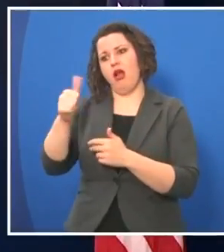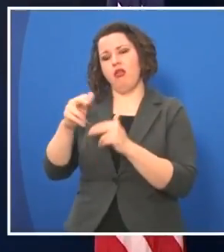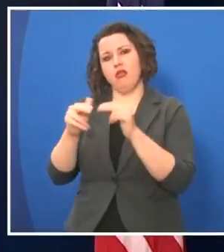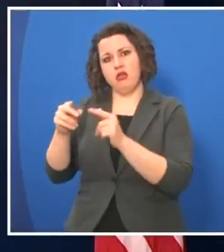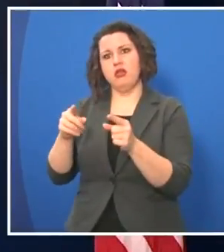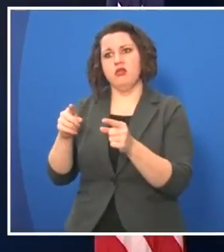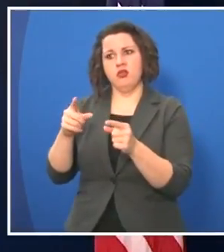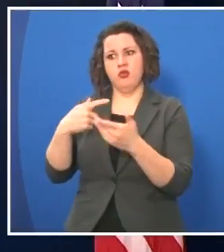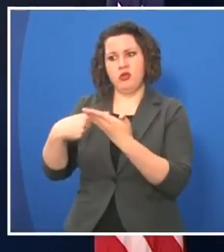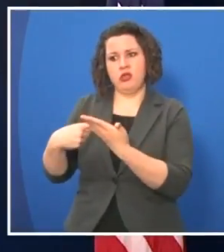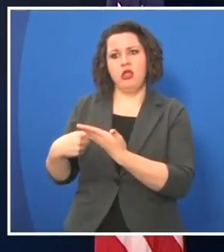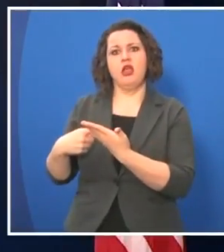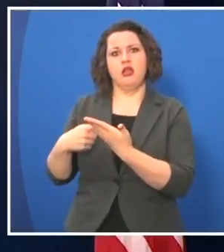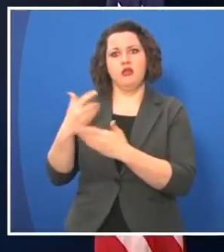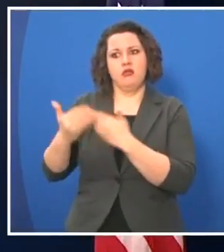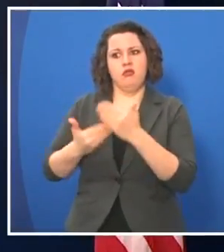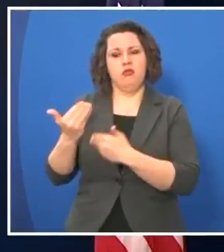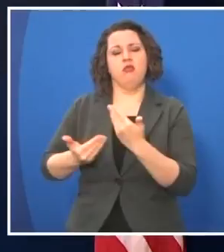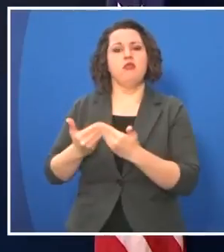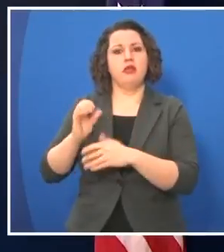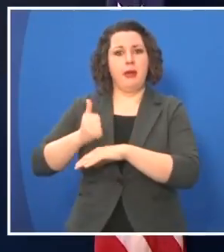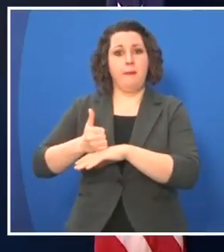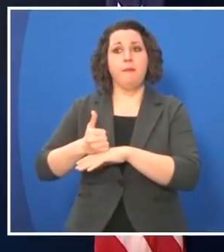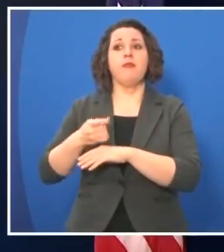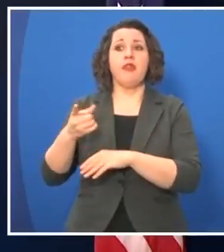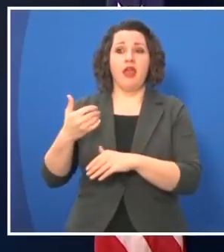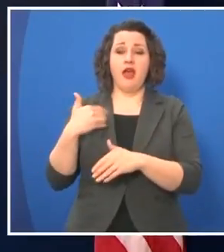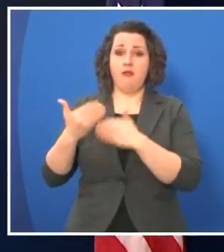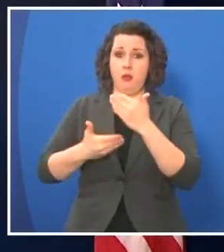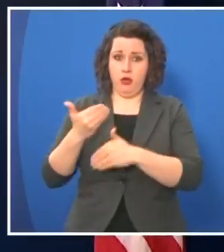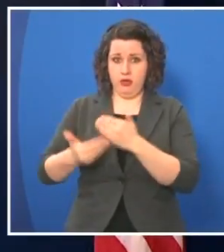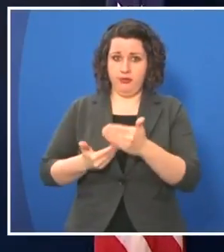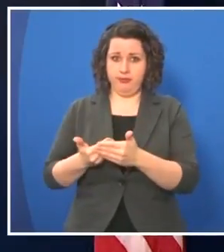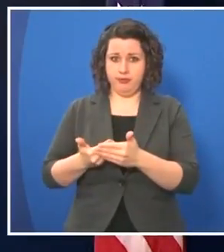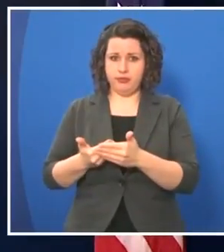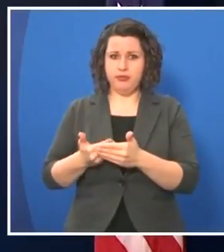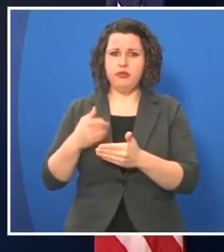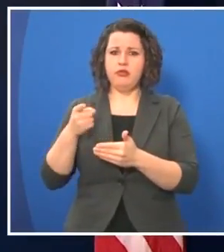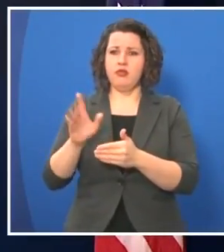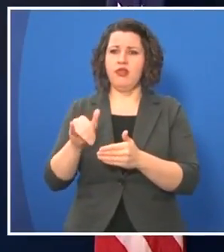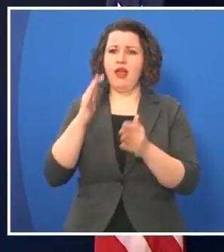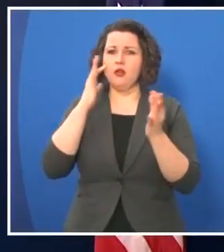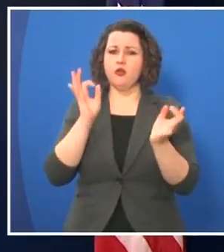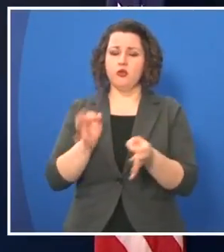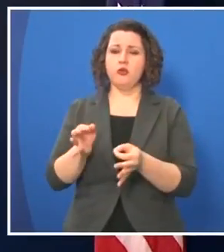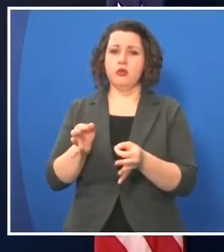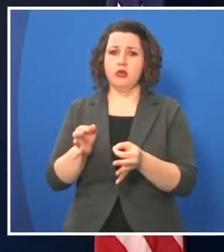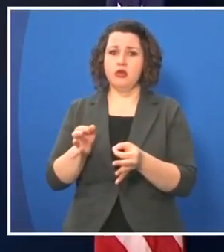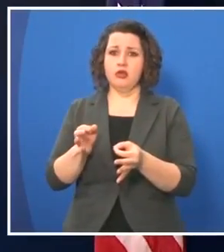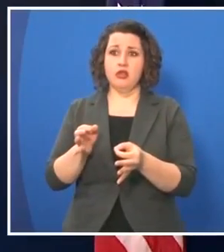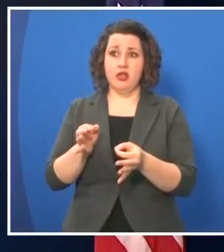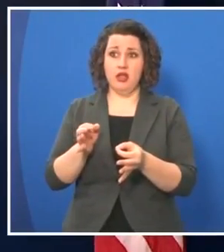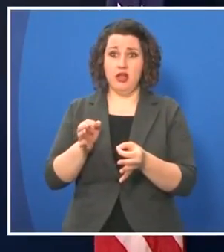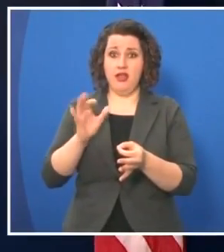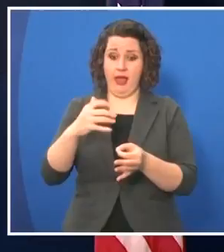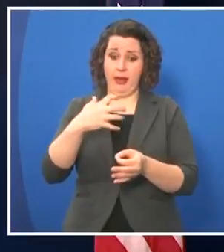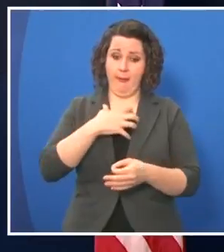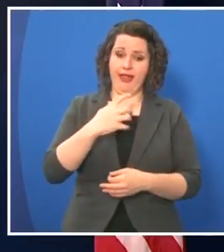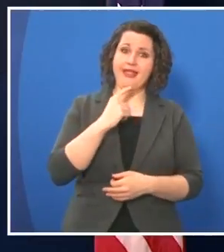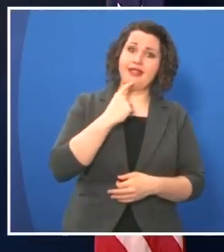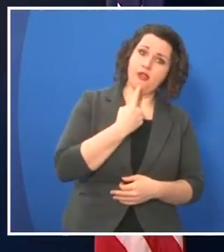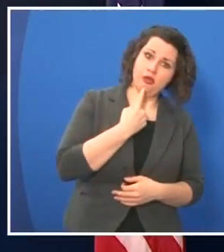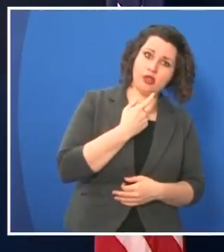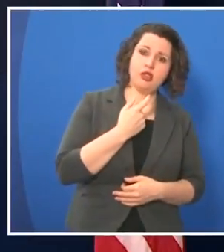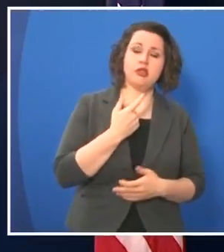that they were putting in place. So they do have a process that they go through that determines the seriousness of the complaint and,